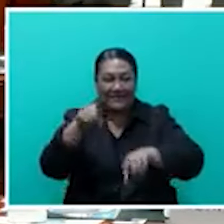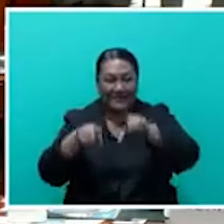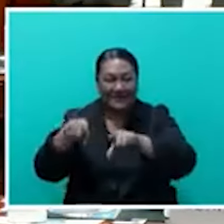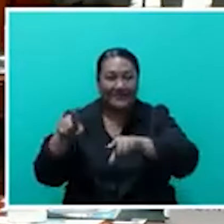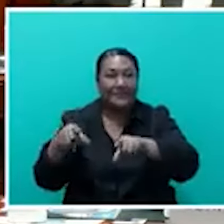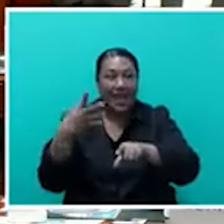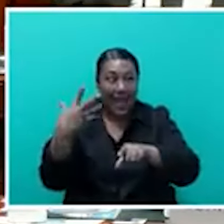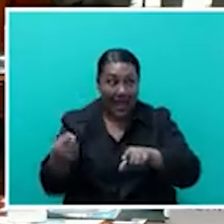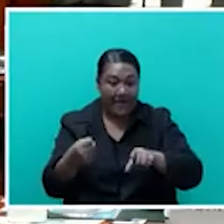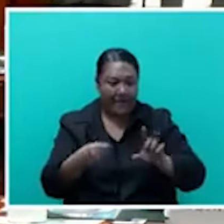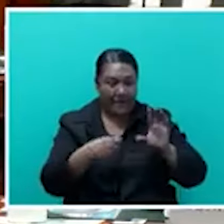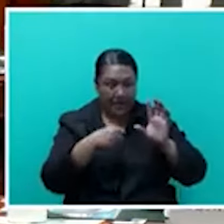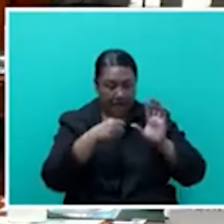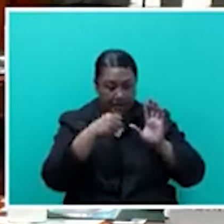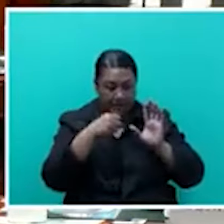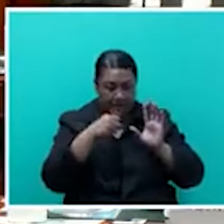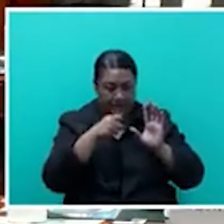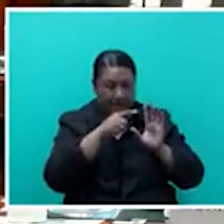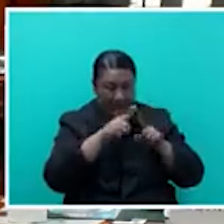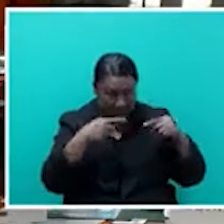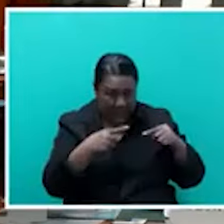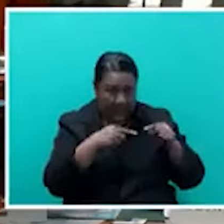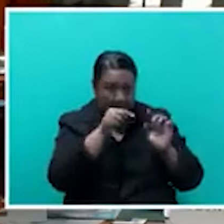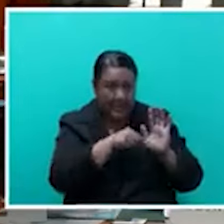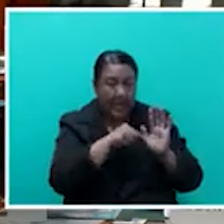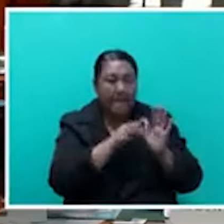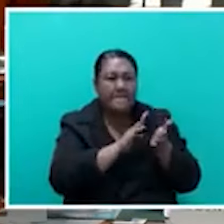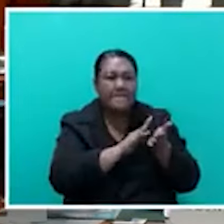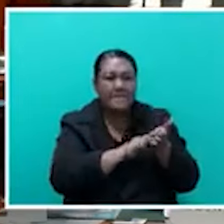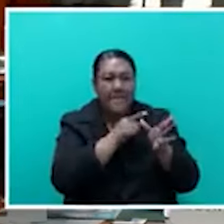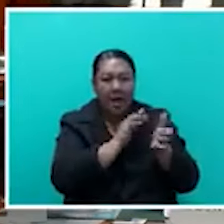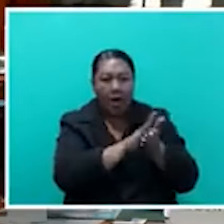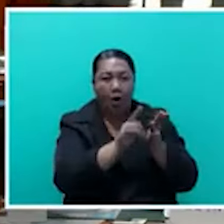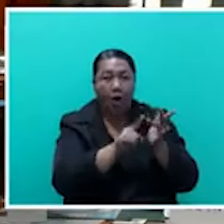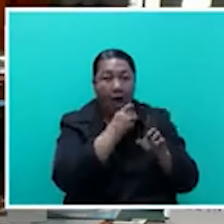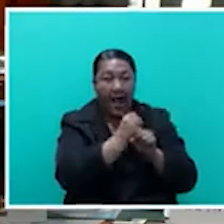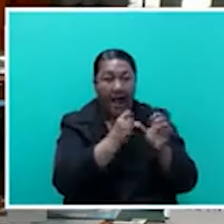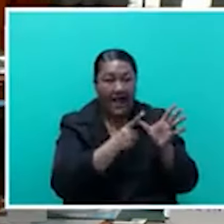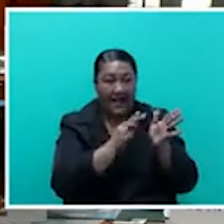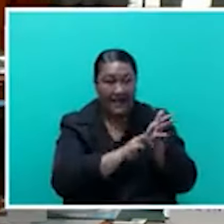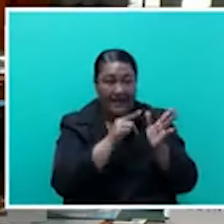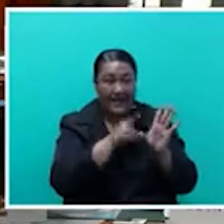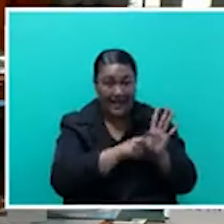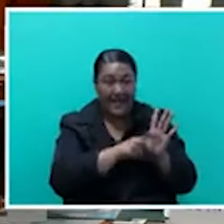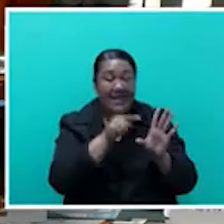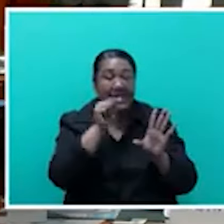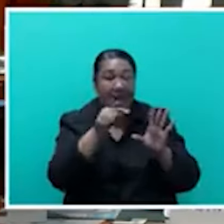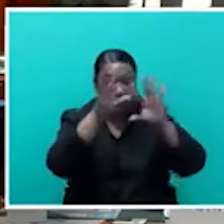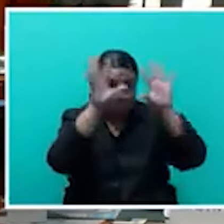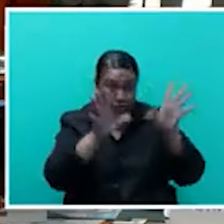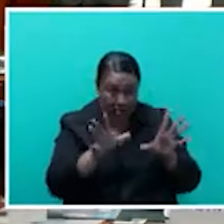commodity that Fiji has that is our mahogany. Our mahogany is the second largest plantation